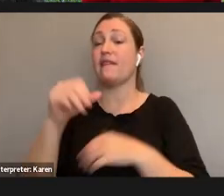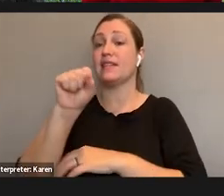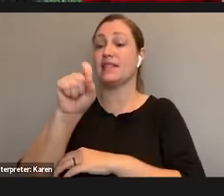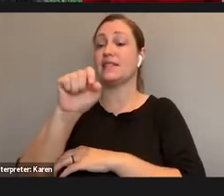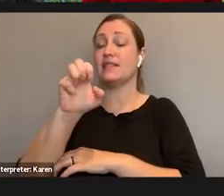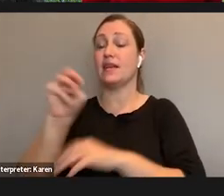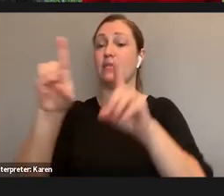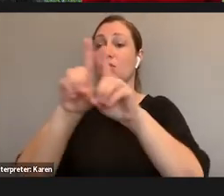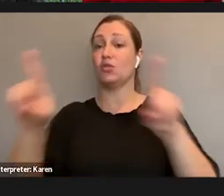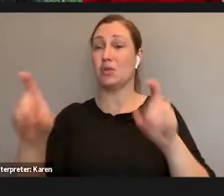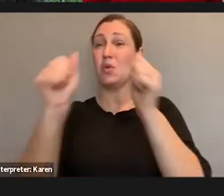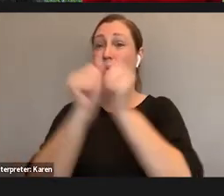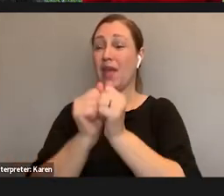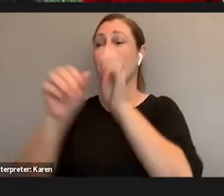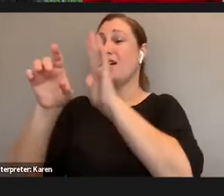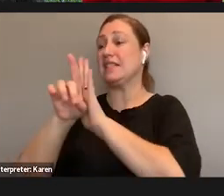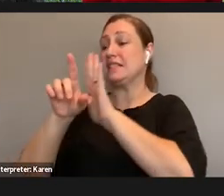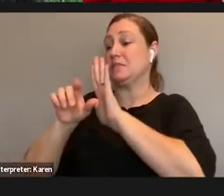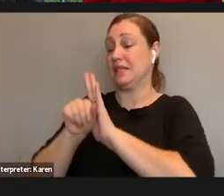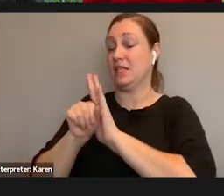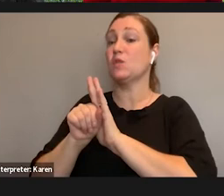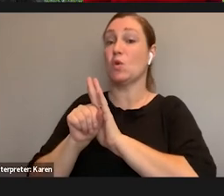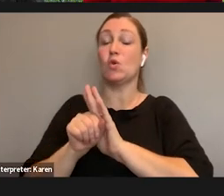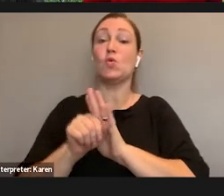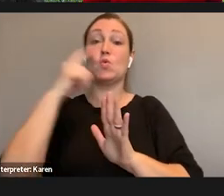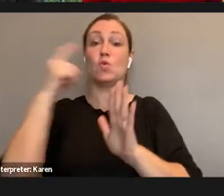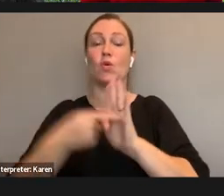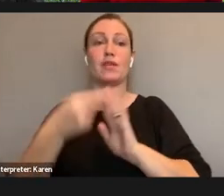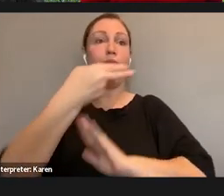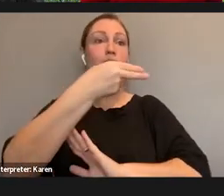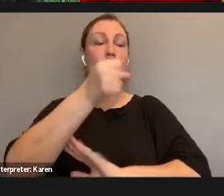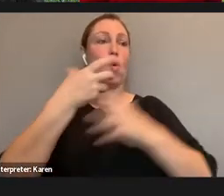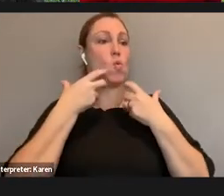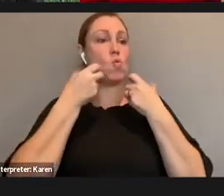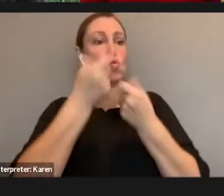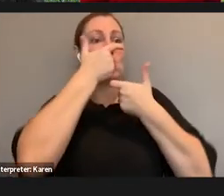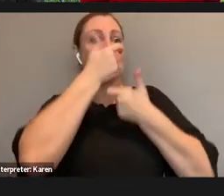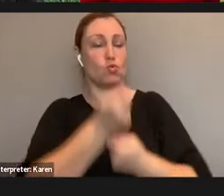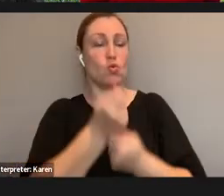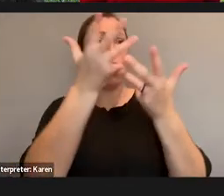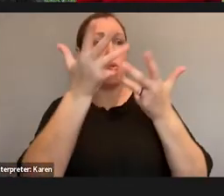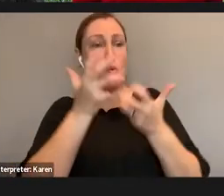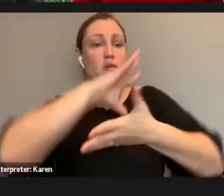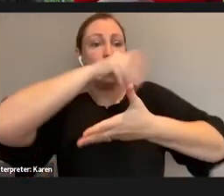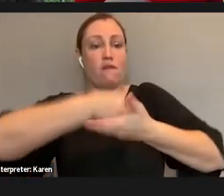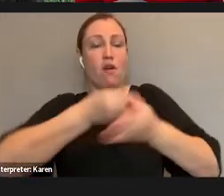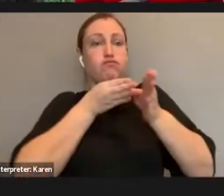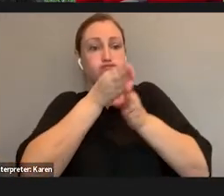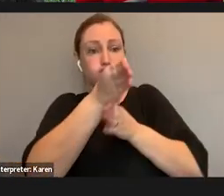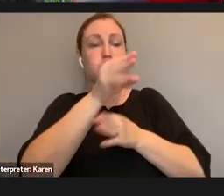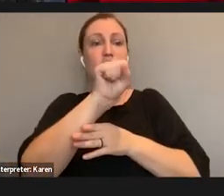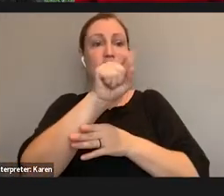So there is a significant drop off from that initial strong interest in high school to actually